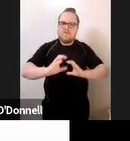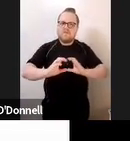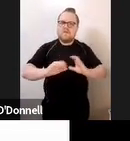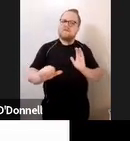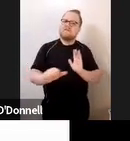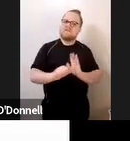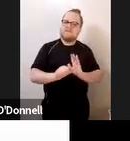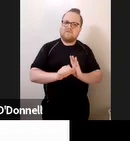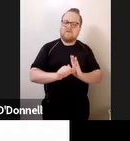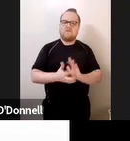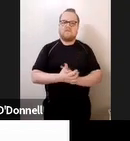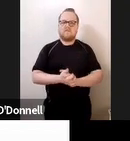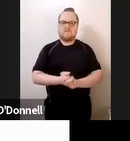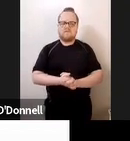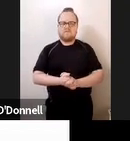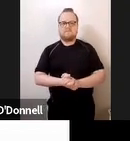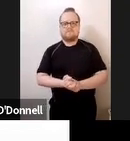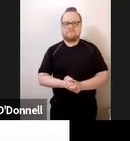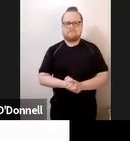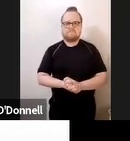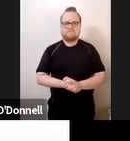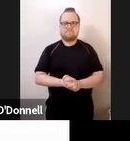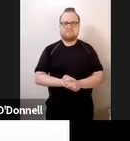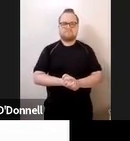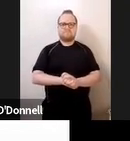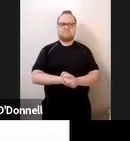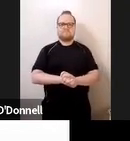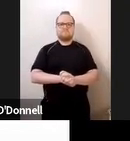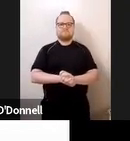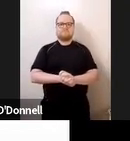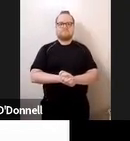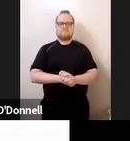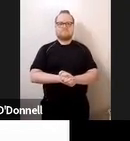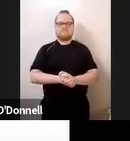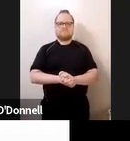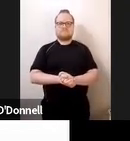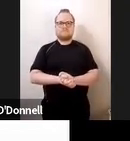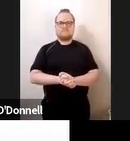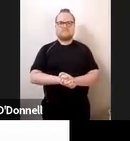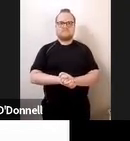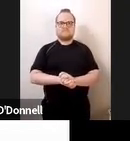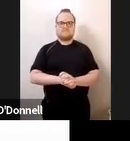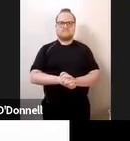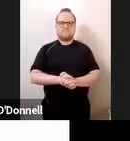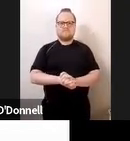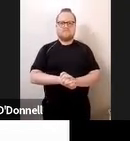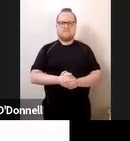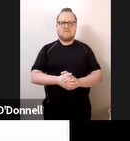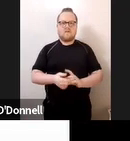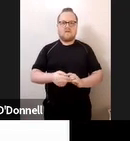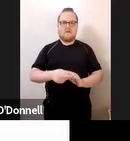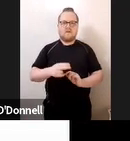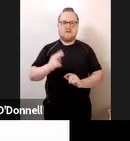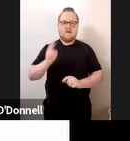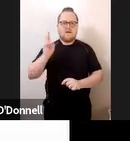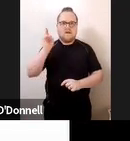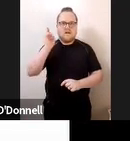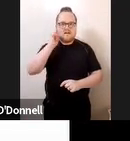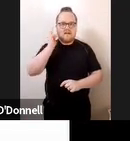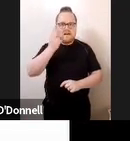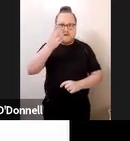conversation. However, the deafblind child might not even know there's anything to disclose